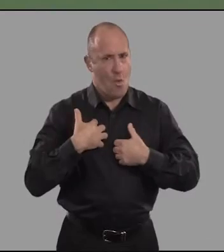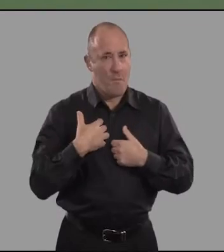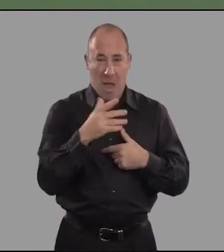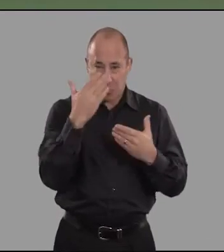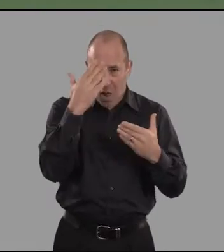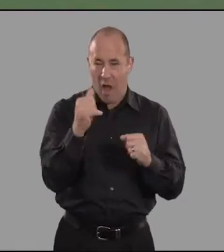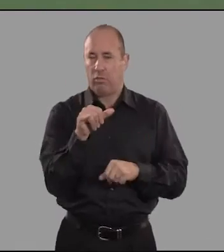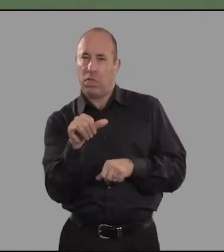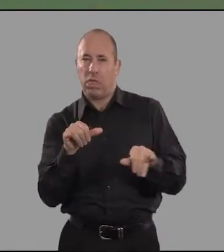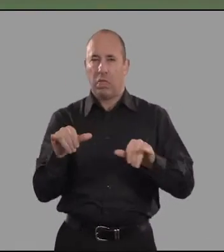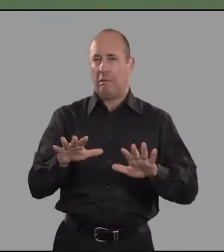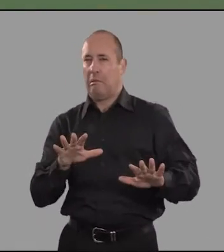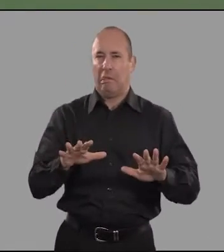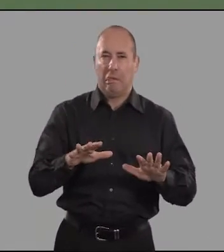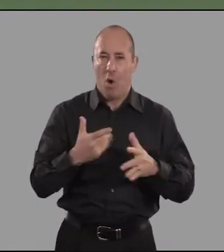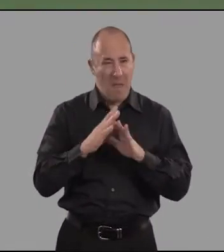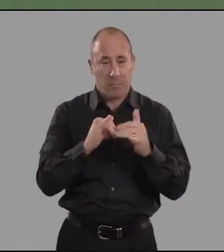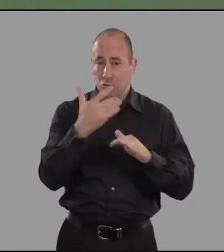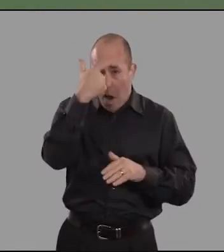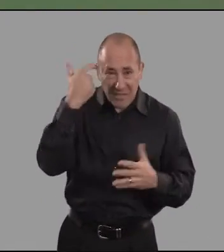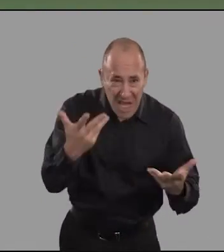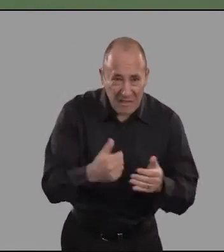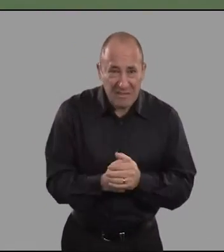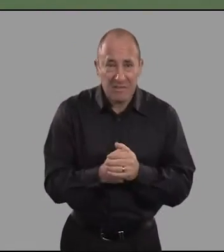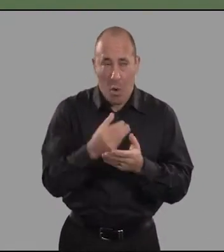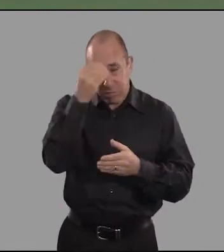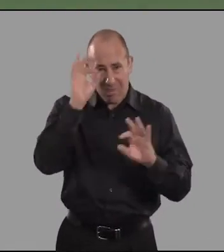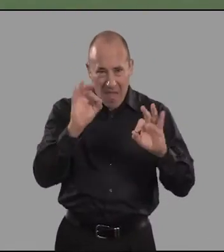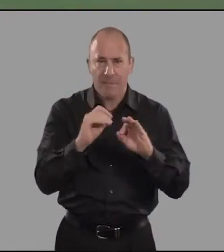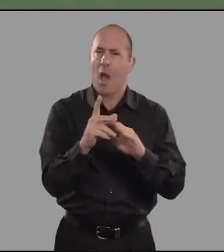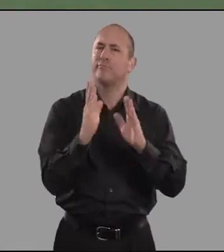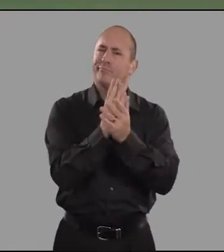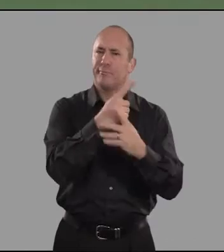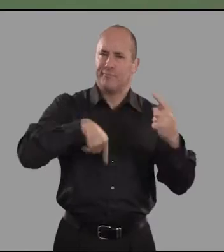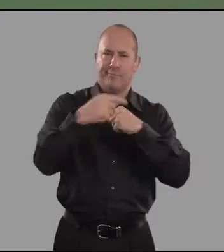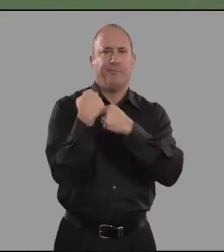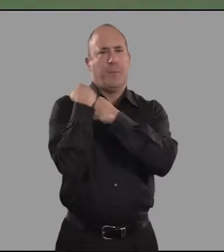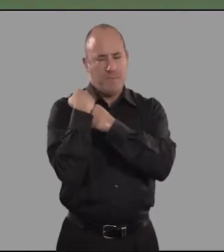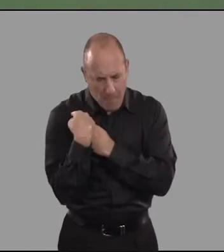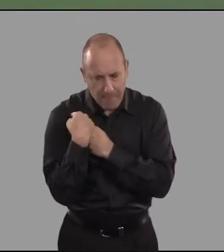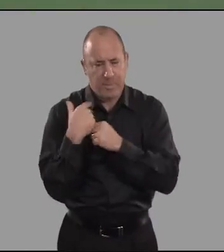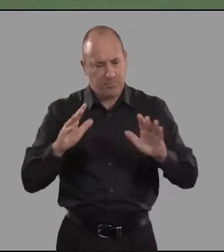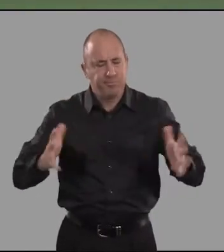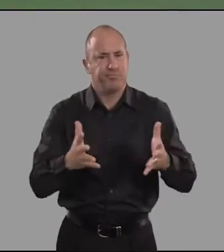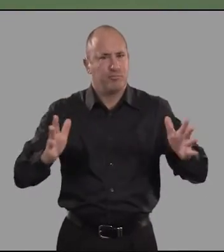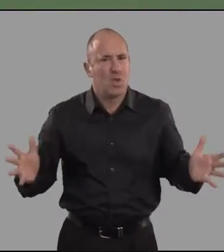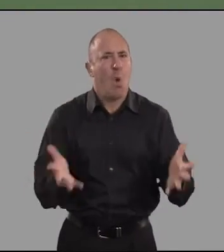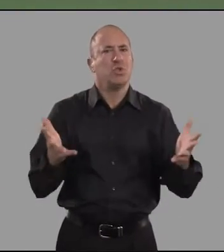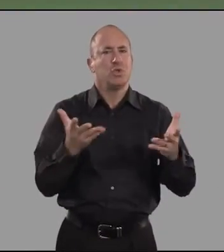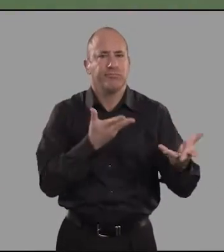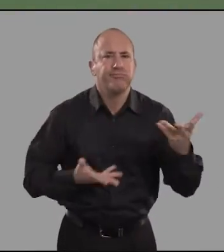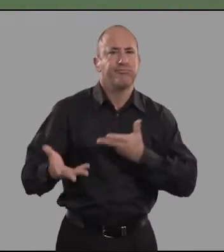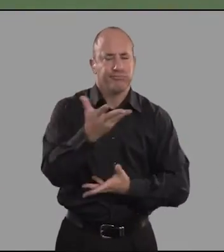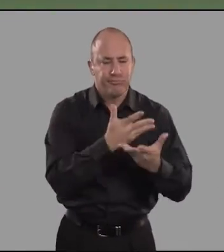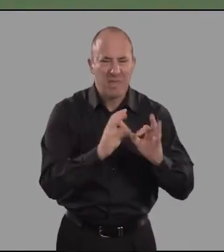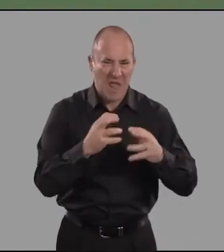There may be unconscious bias, there may be a lack of understanding and even know-how, but I see it as a responsibility to help and allow those discussions